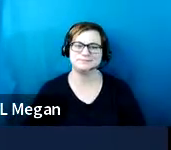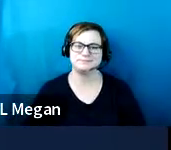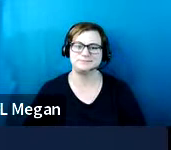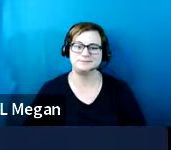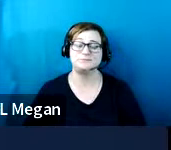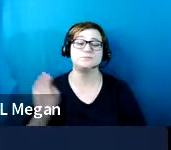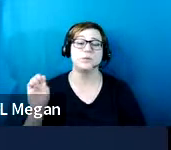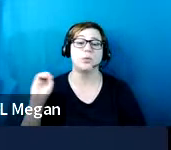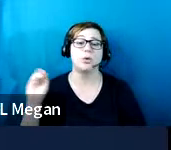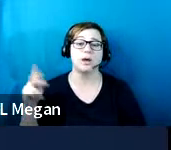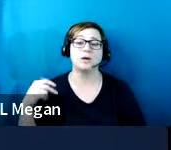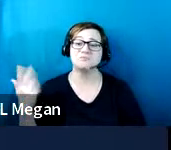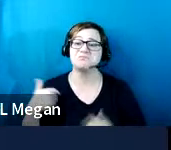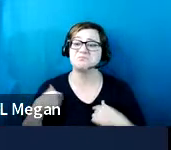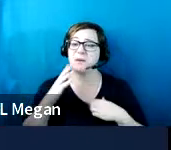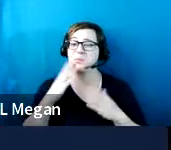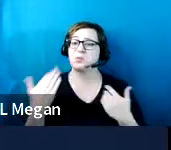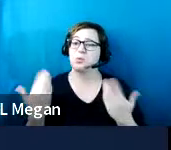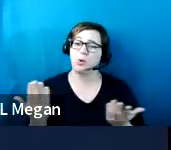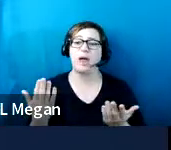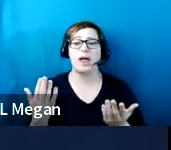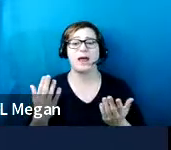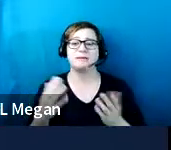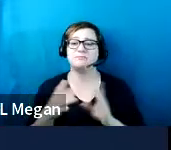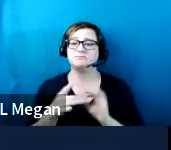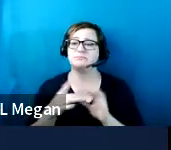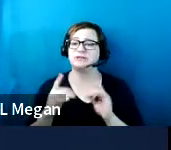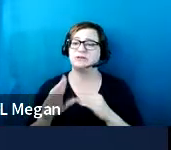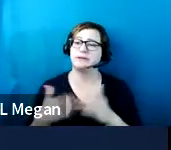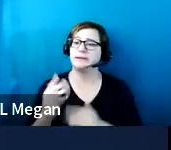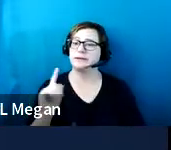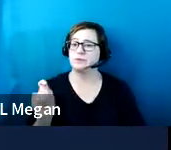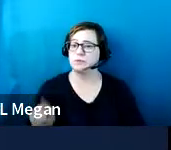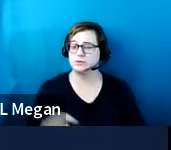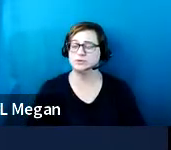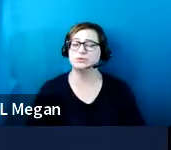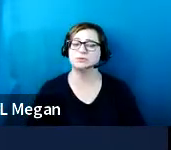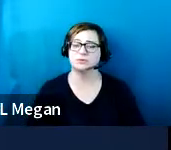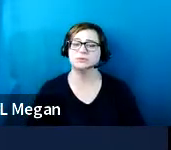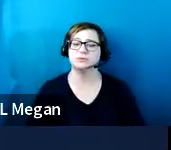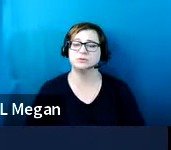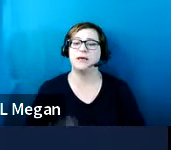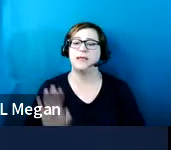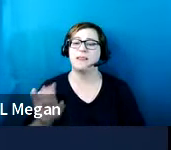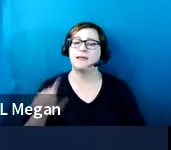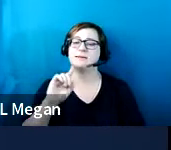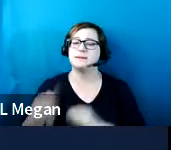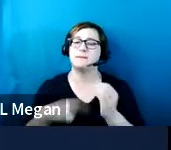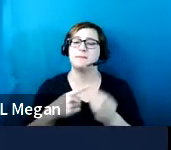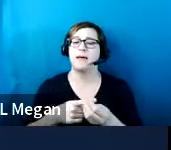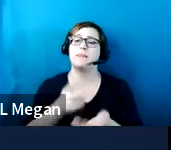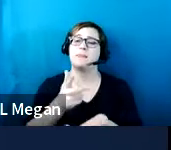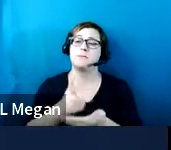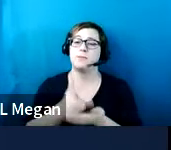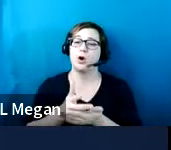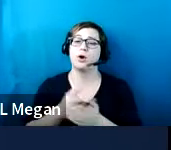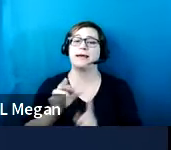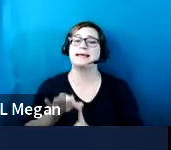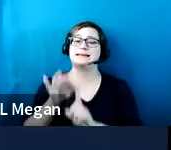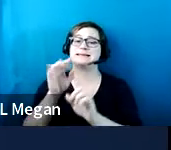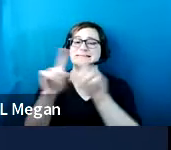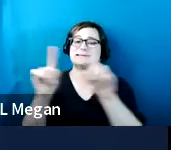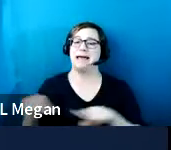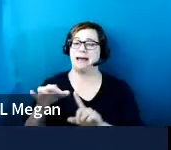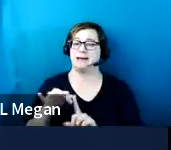All right. So I'm going to go ahead with this next one. So this next one is, is for the parking signage exception for four or